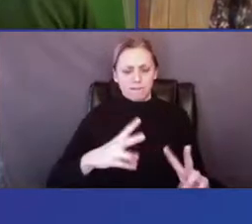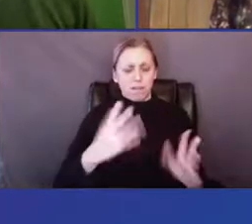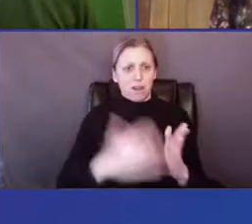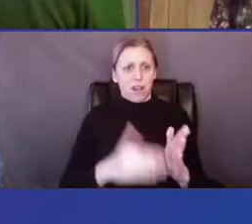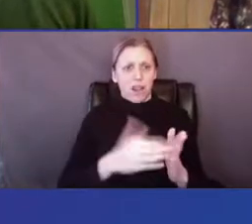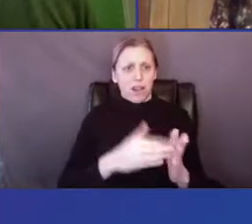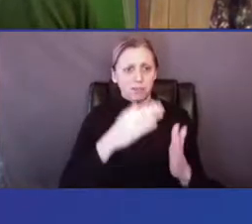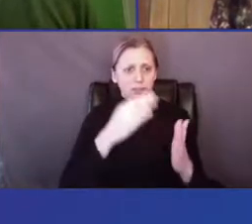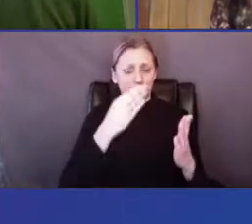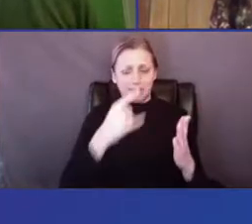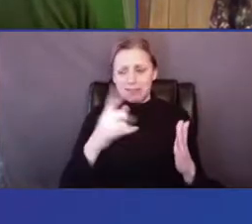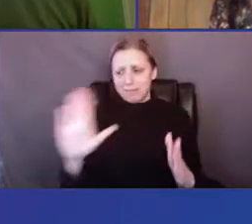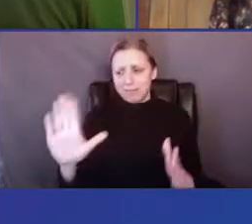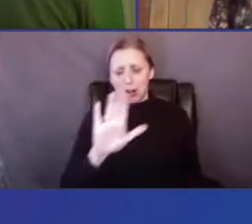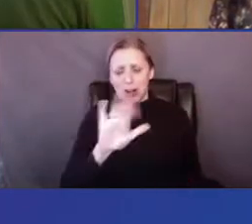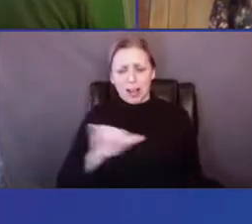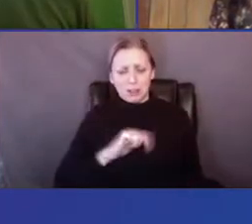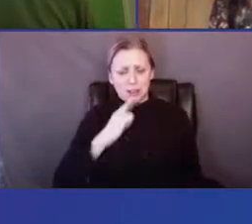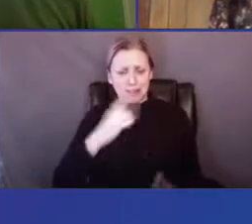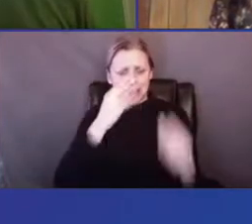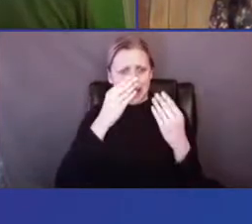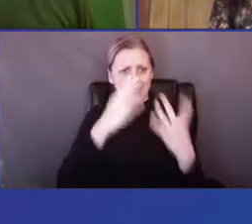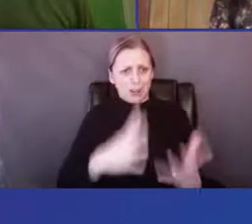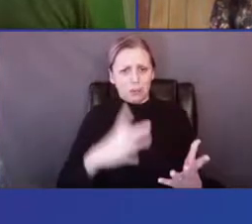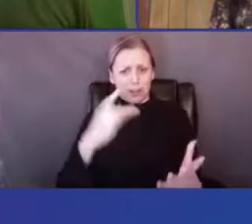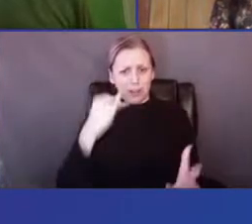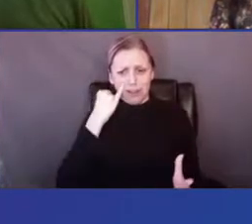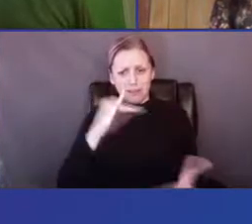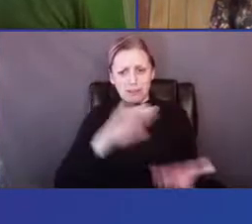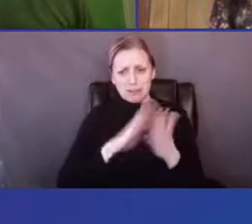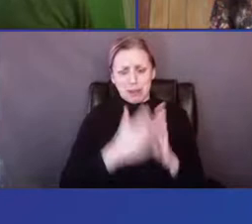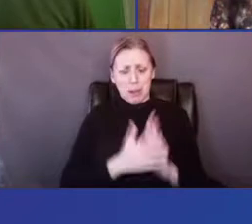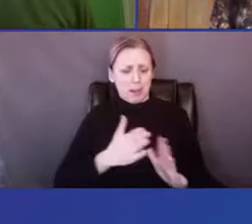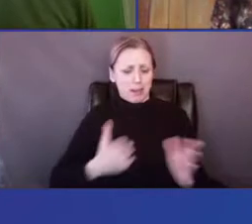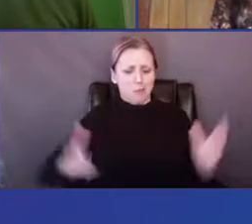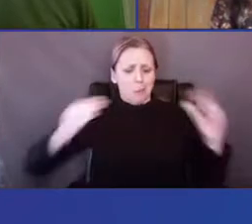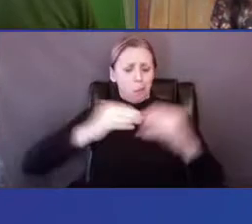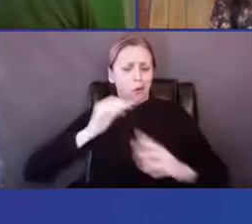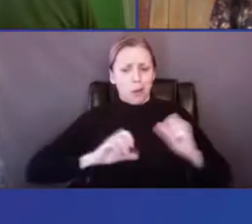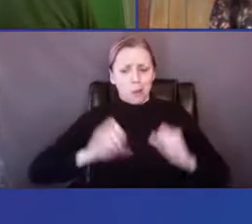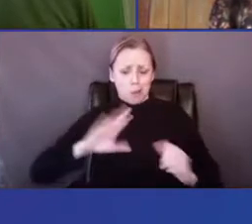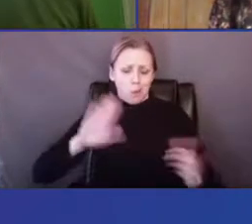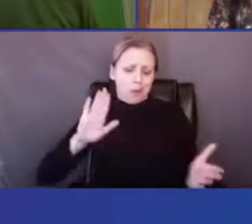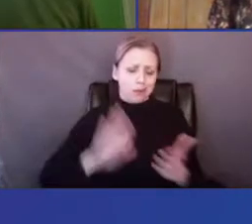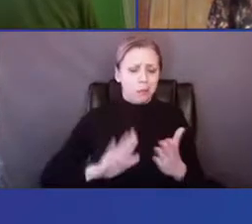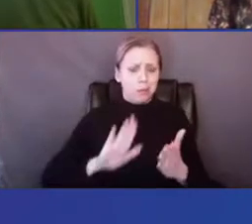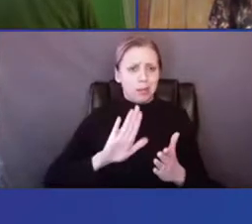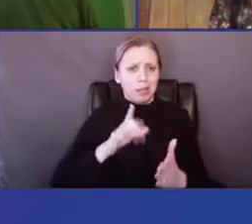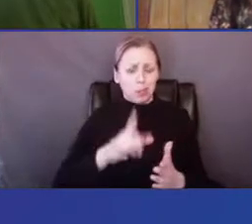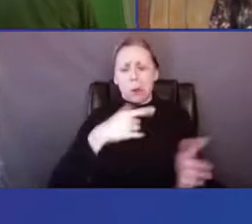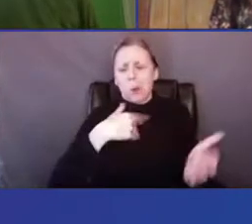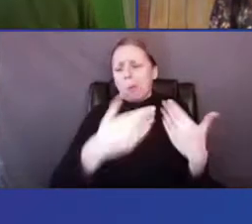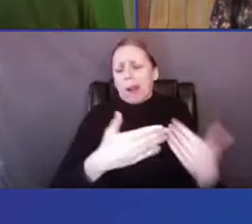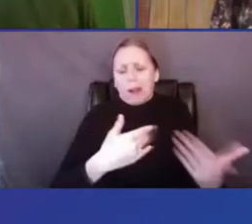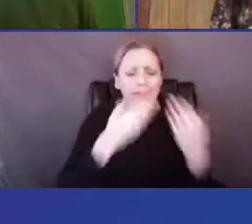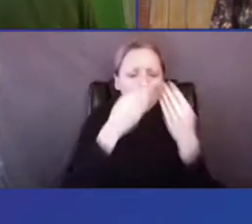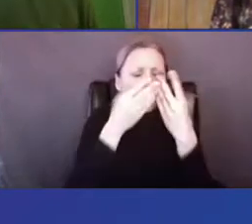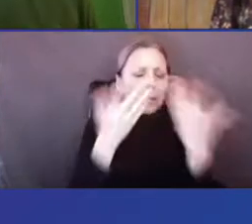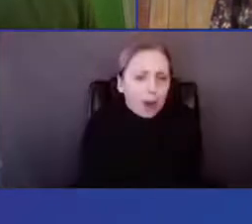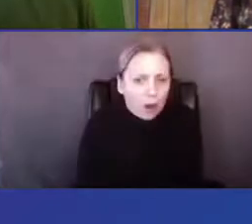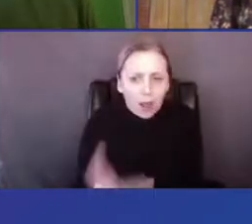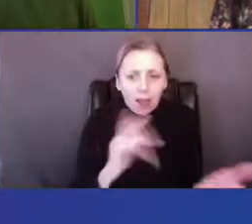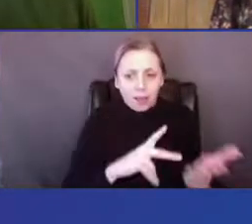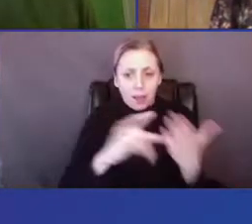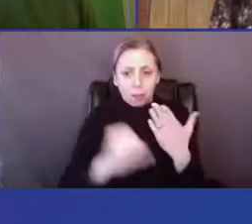you think it's, it's dramatizing or, or, or reductive or whatever. It's like that